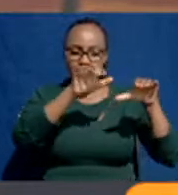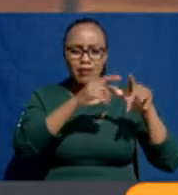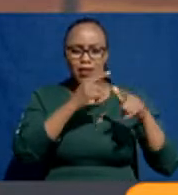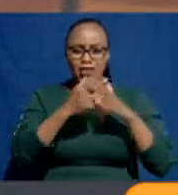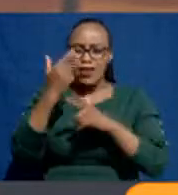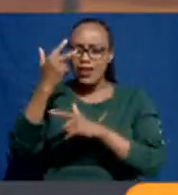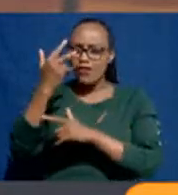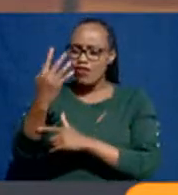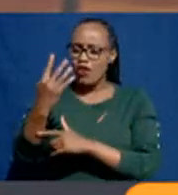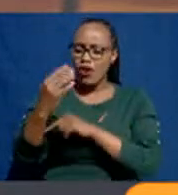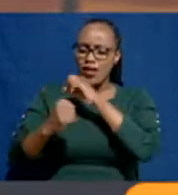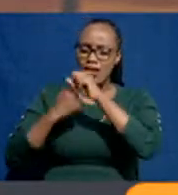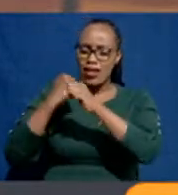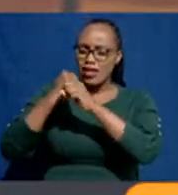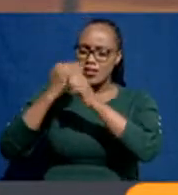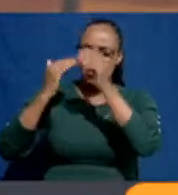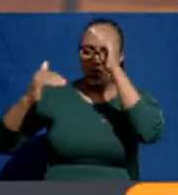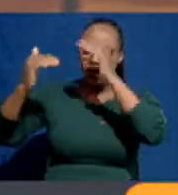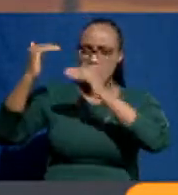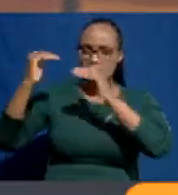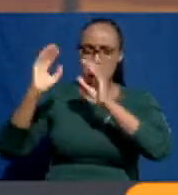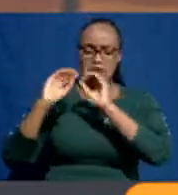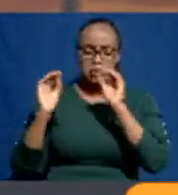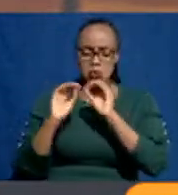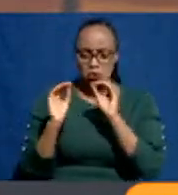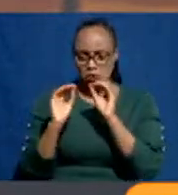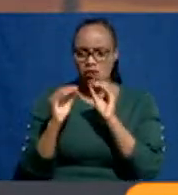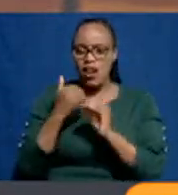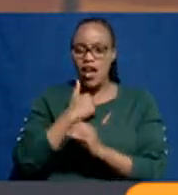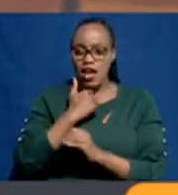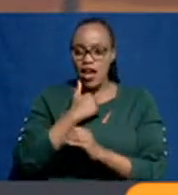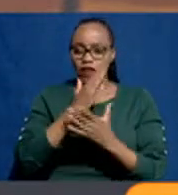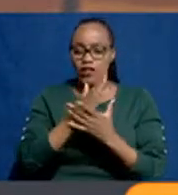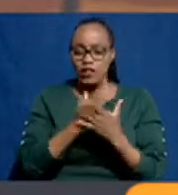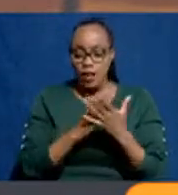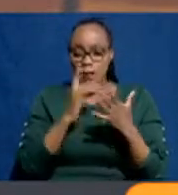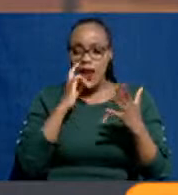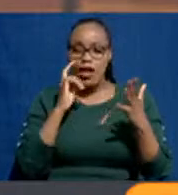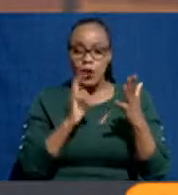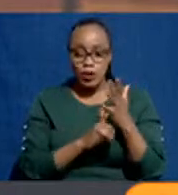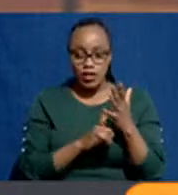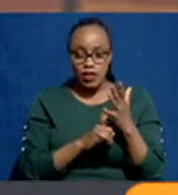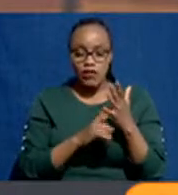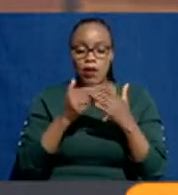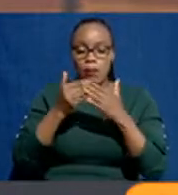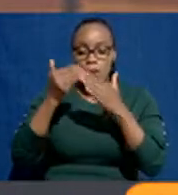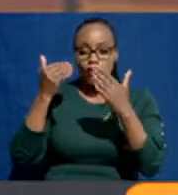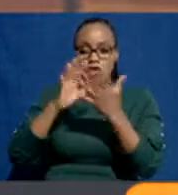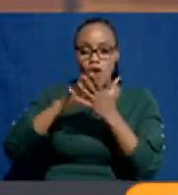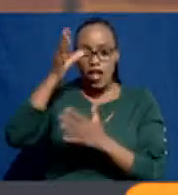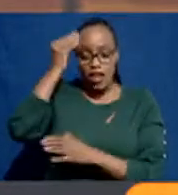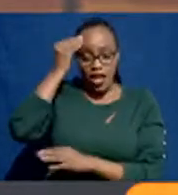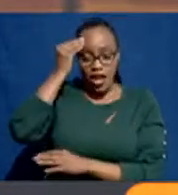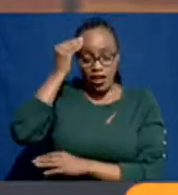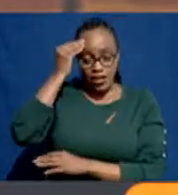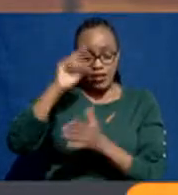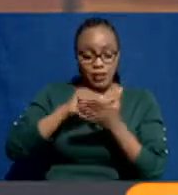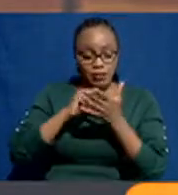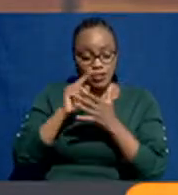four years in the university. There is now some recognition of prior learning. So